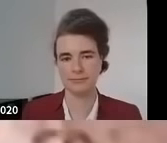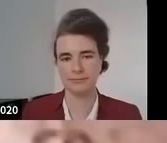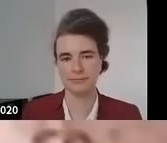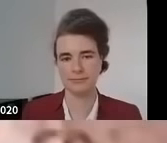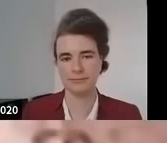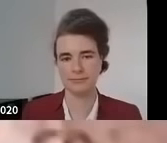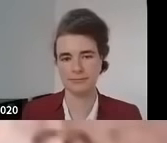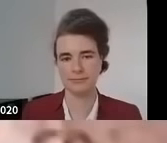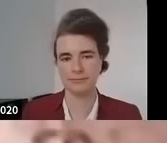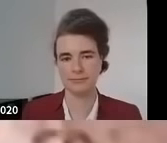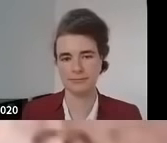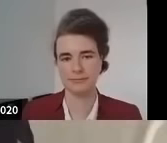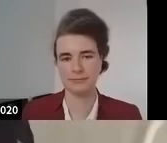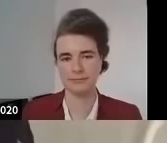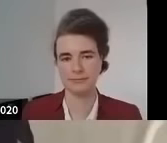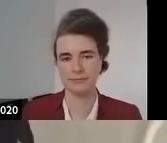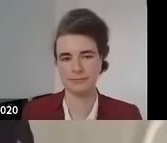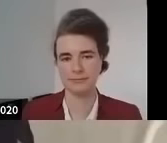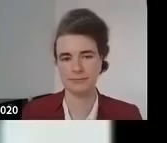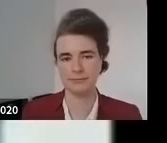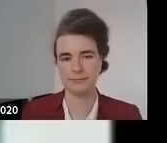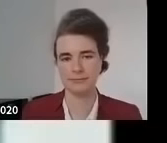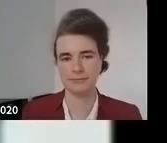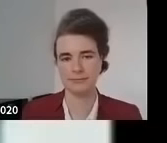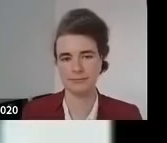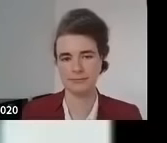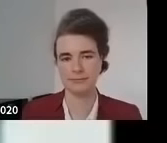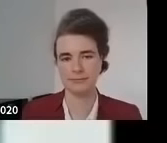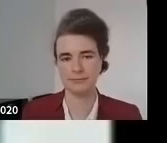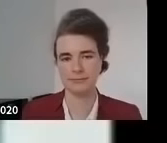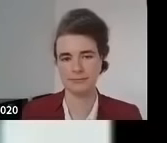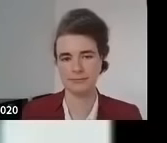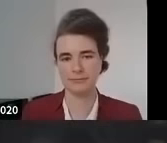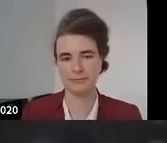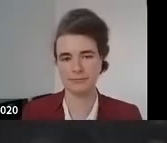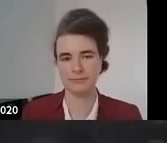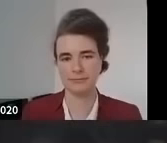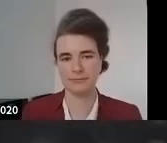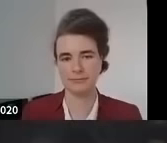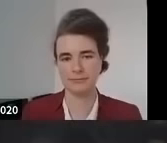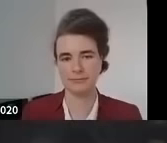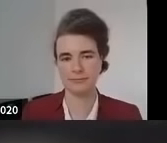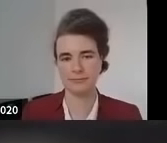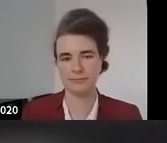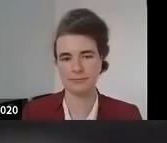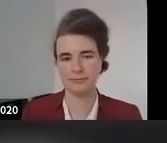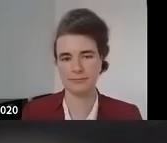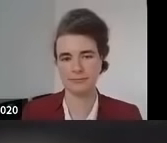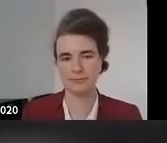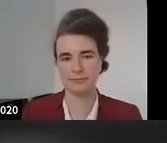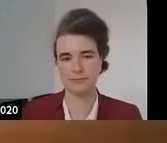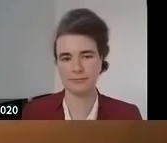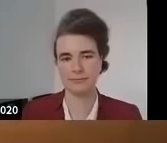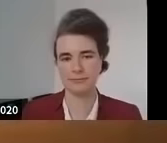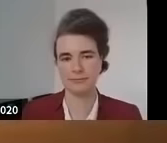that can like resonate right through you to like feeling it in your chest massive bass lines that's the influence that reggae had on everything to make